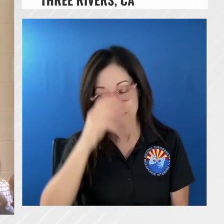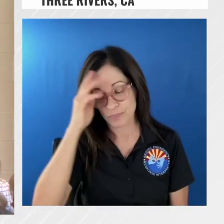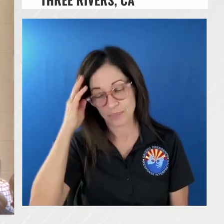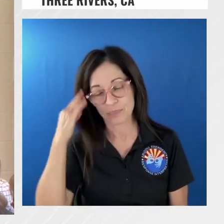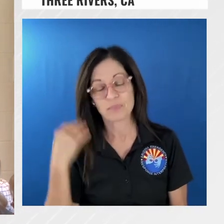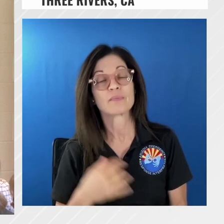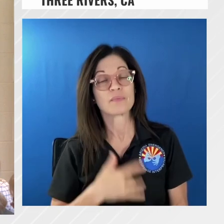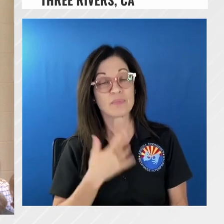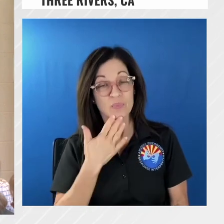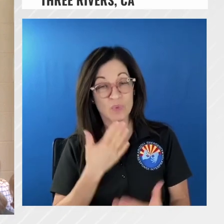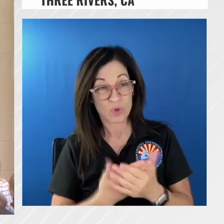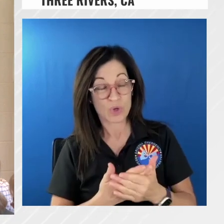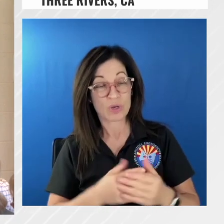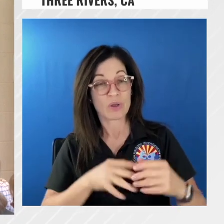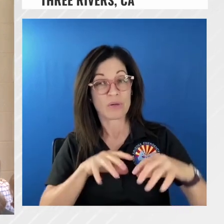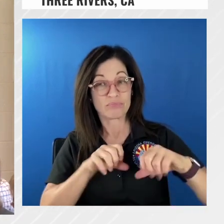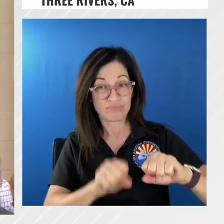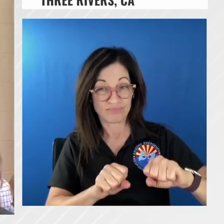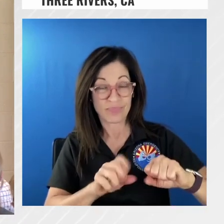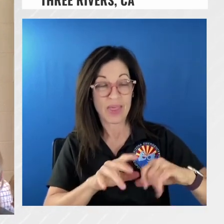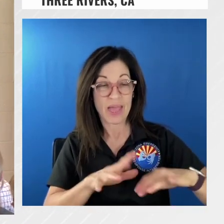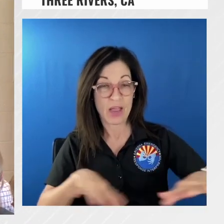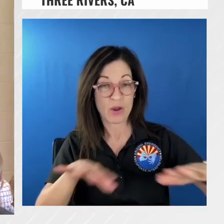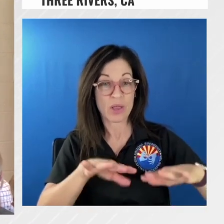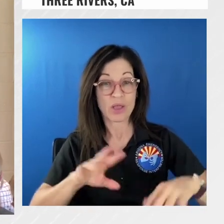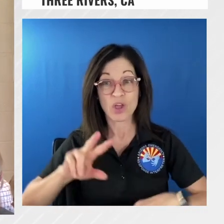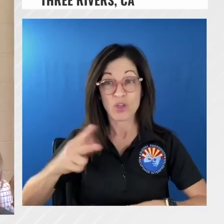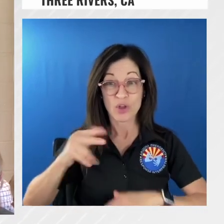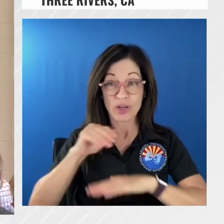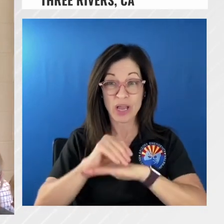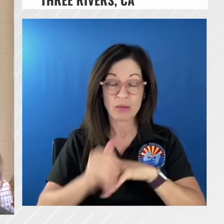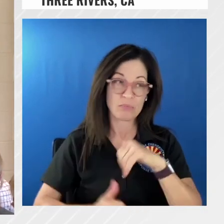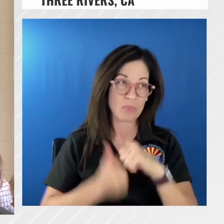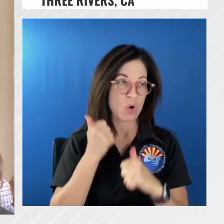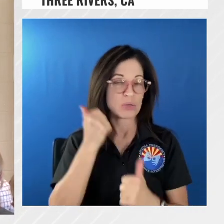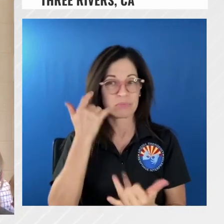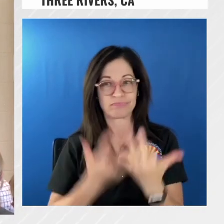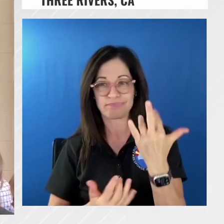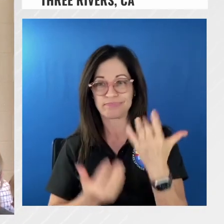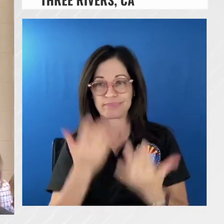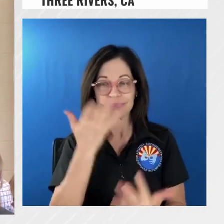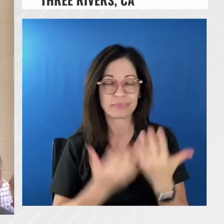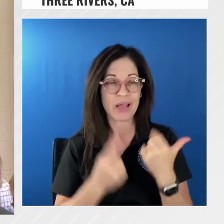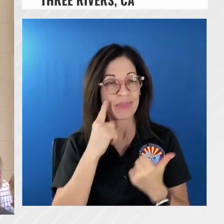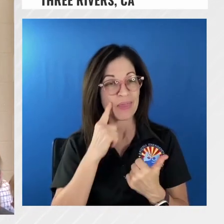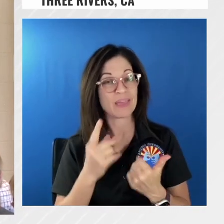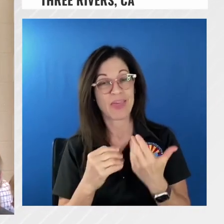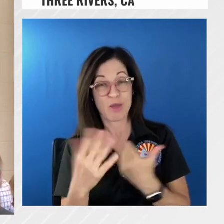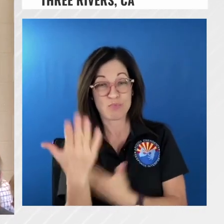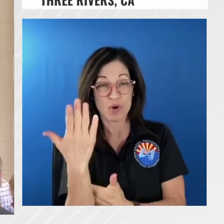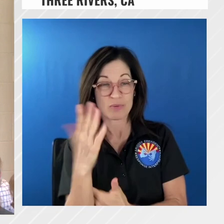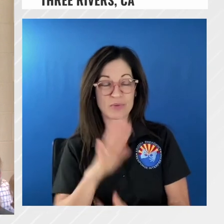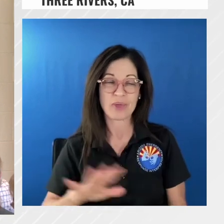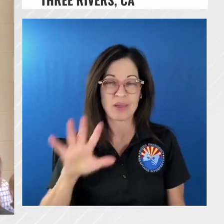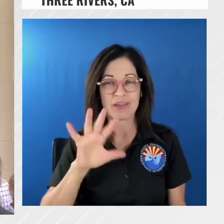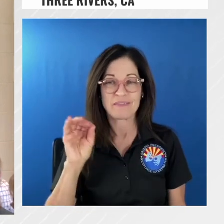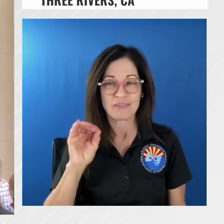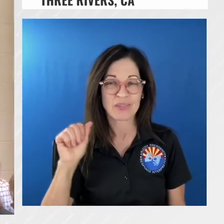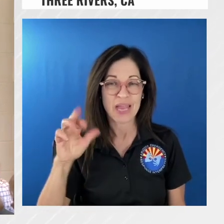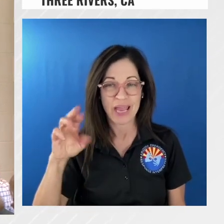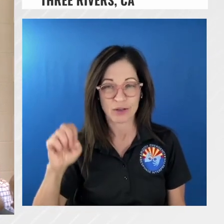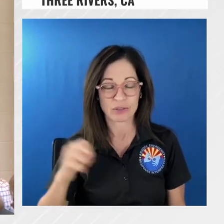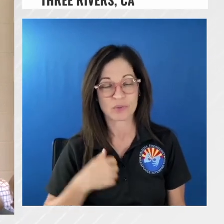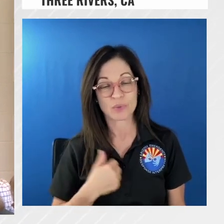and uh that third night was the most active night and i think in the morning it was about 50 acres and we realized that we weren't going to be able to pick this up